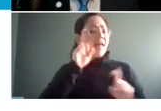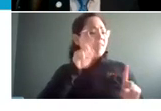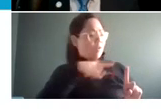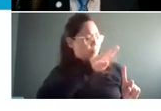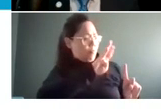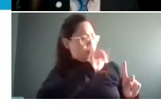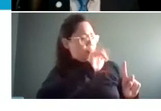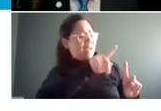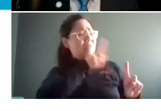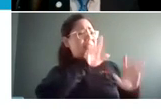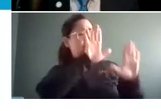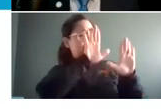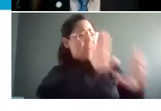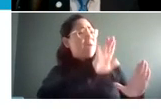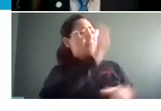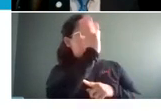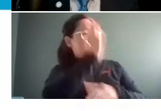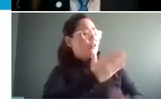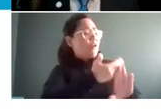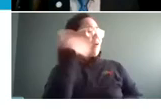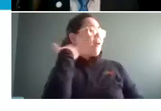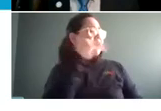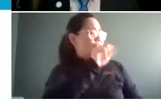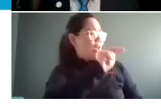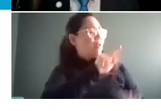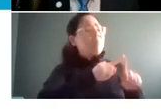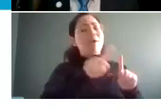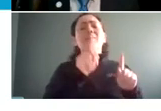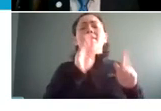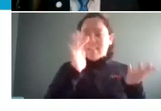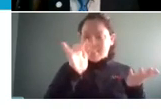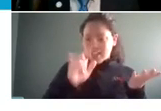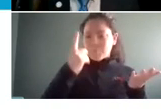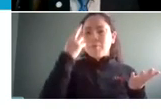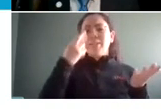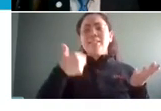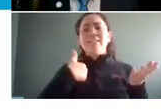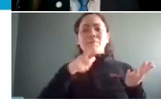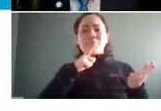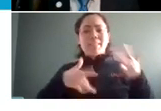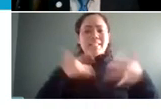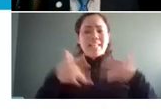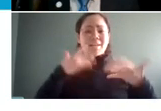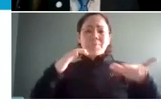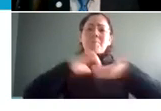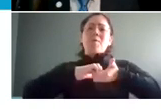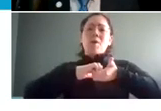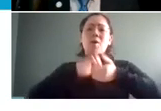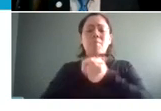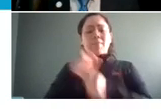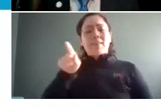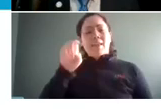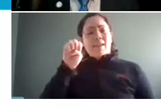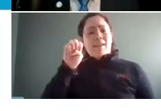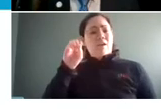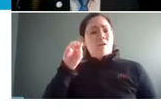fabulous speaker for us in january but that's one of the reasons why i've been so excited to work with brian and the eeoc to bring